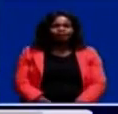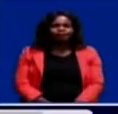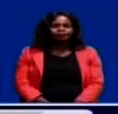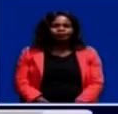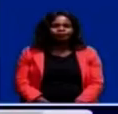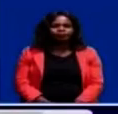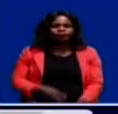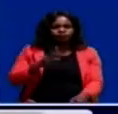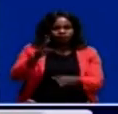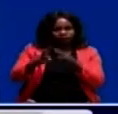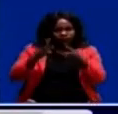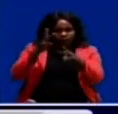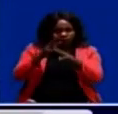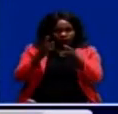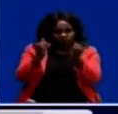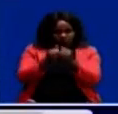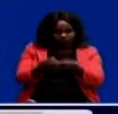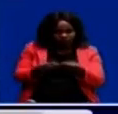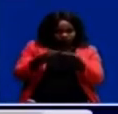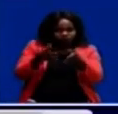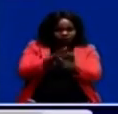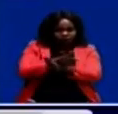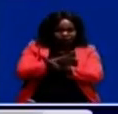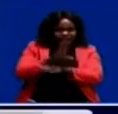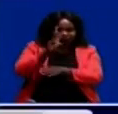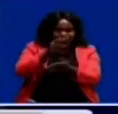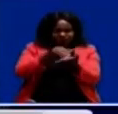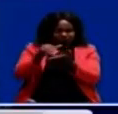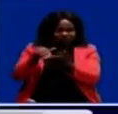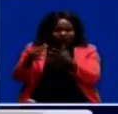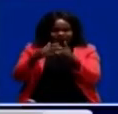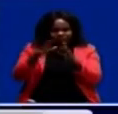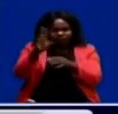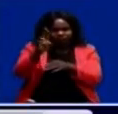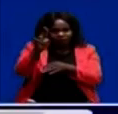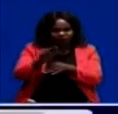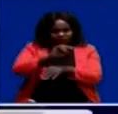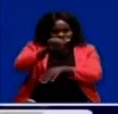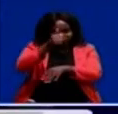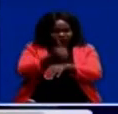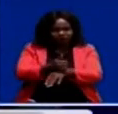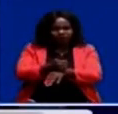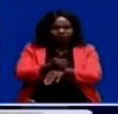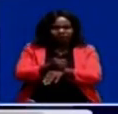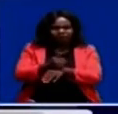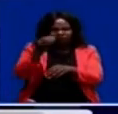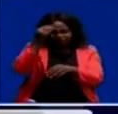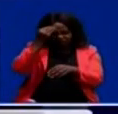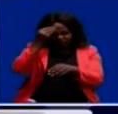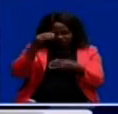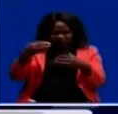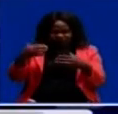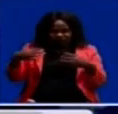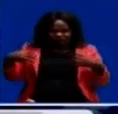The World Bank has given Zambia 6 million United States dollars to establish a Zootonic Research Laboratory